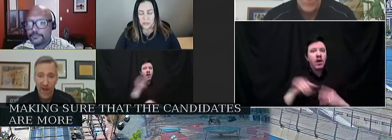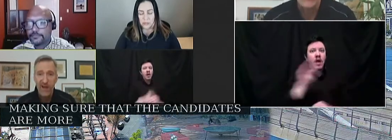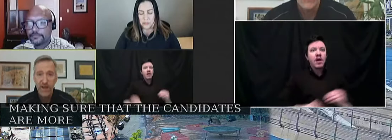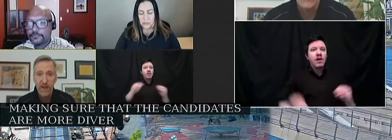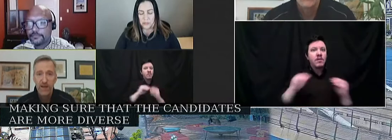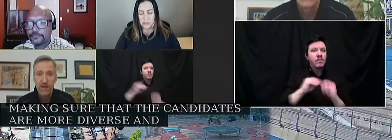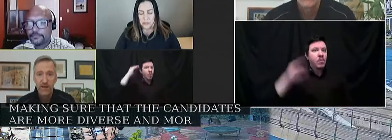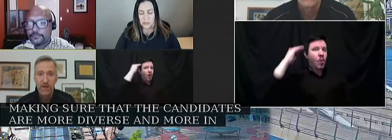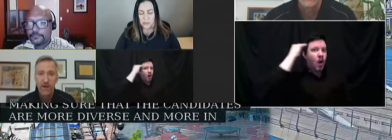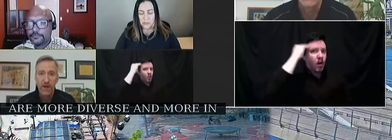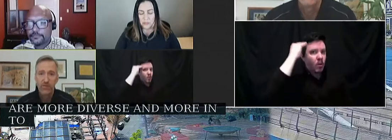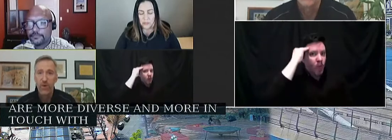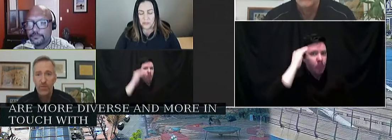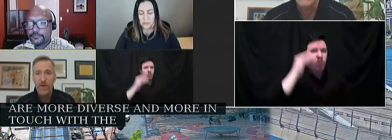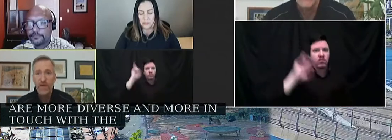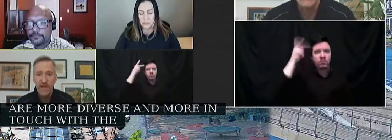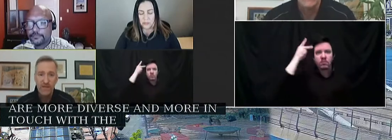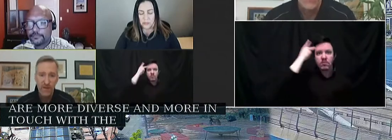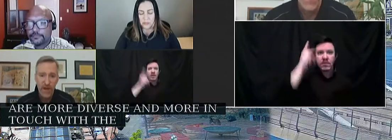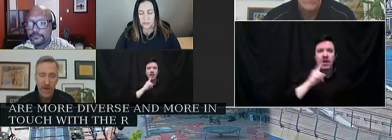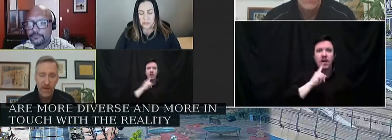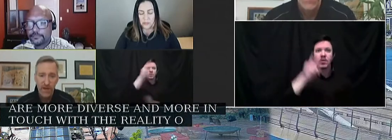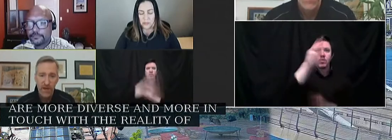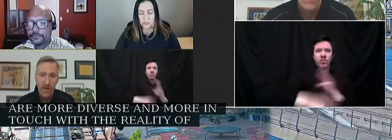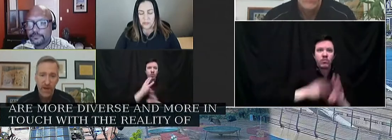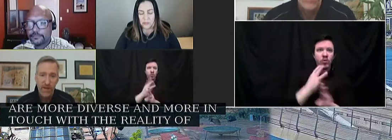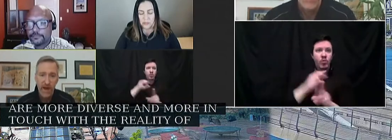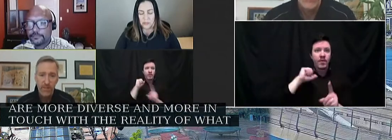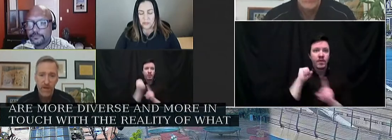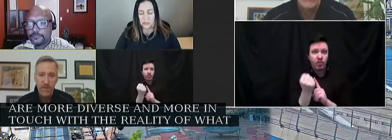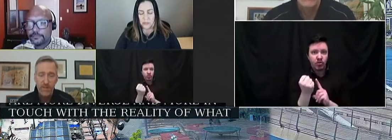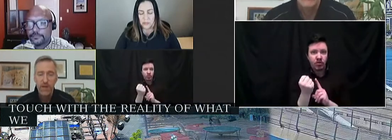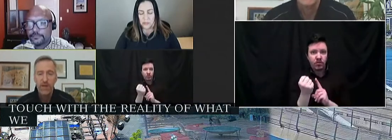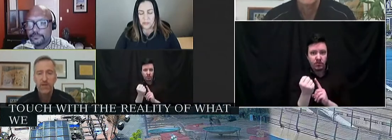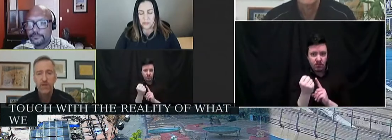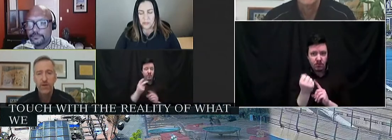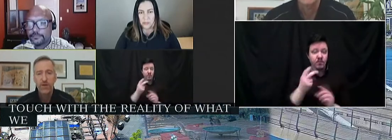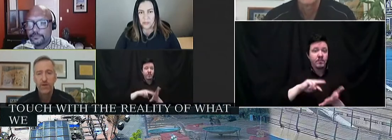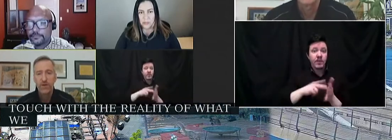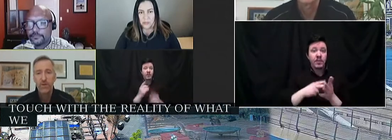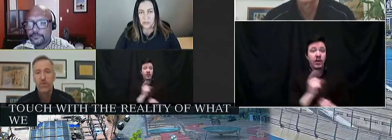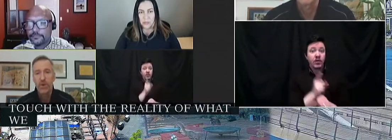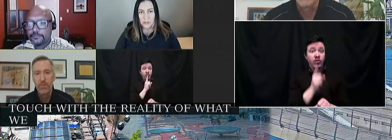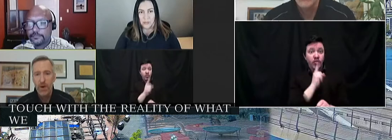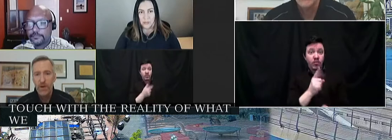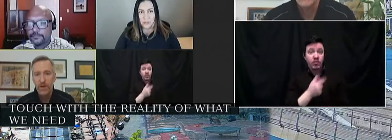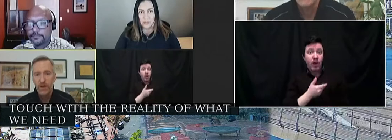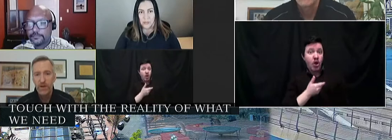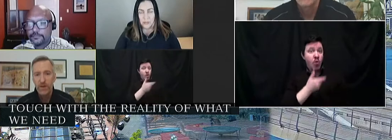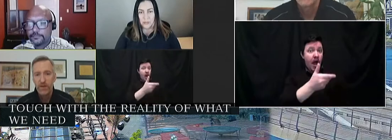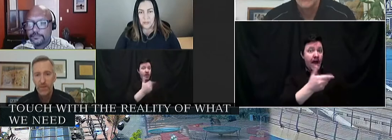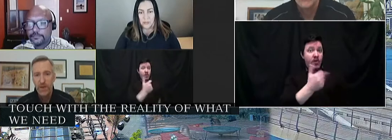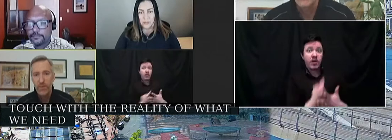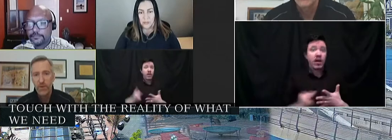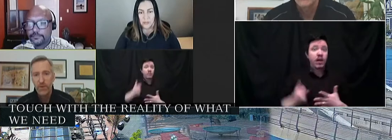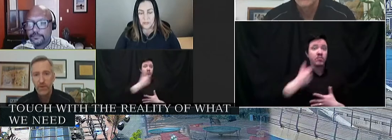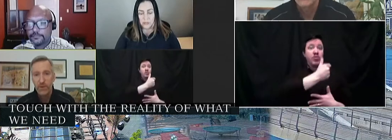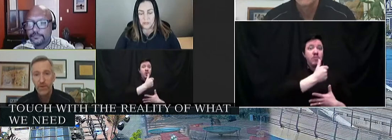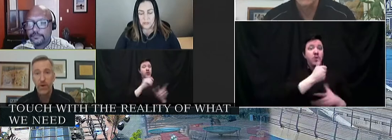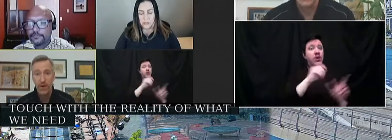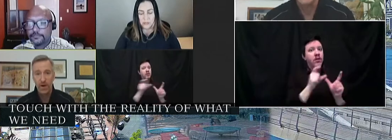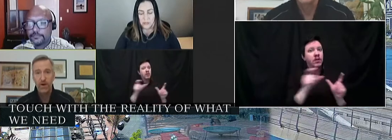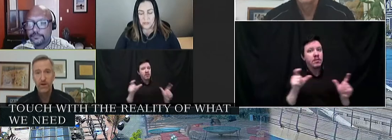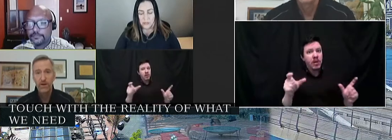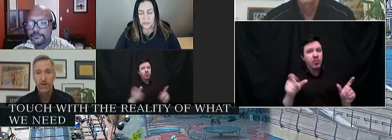the reality of what we need today. That means making sure that we are promoting the people